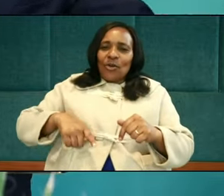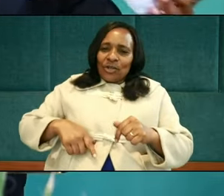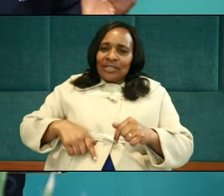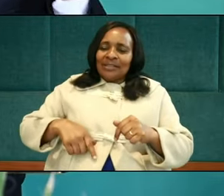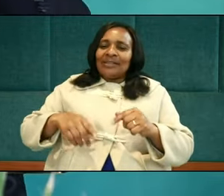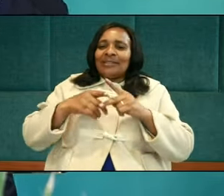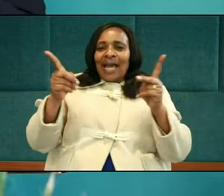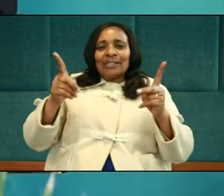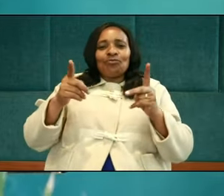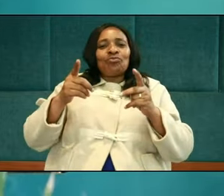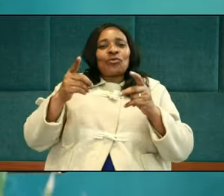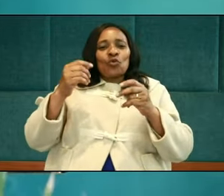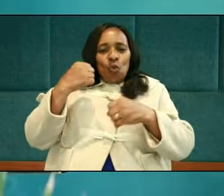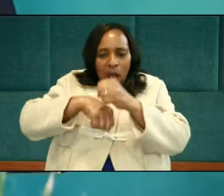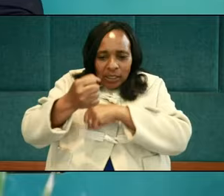to execute.